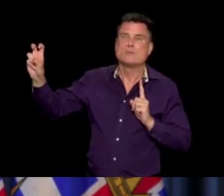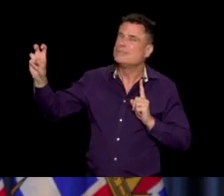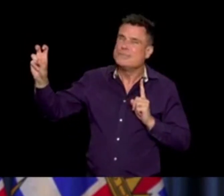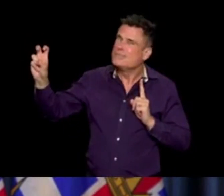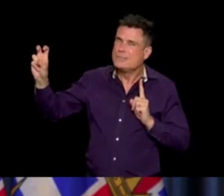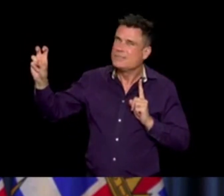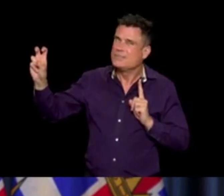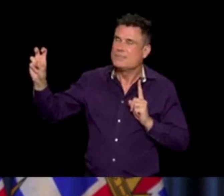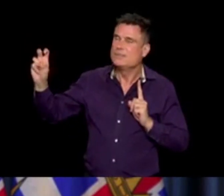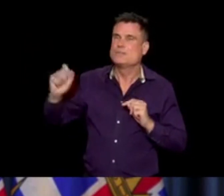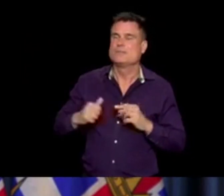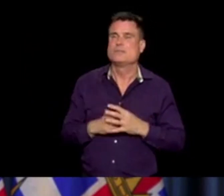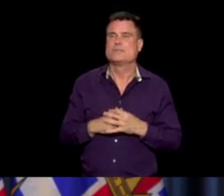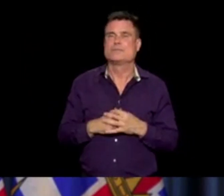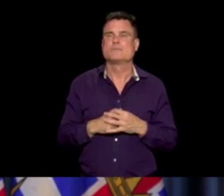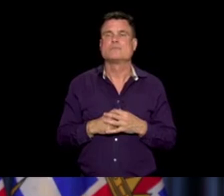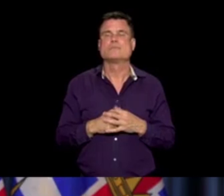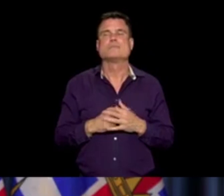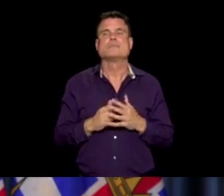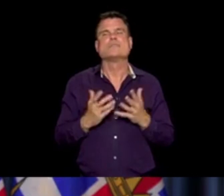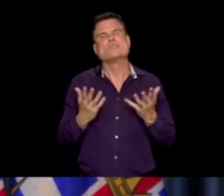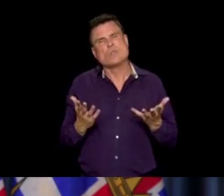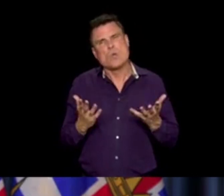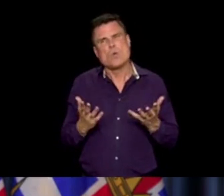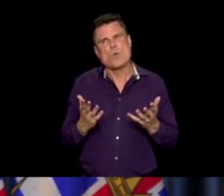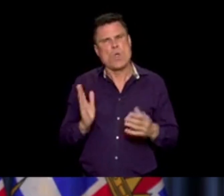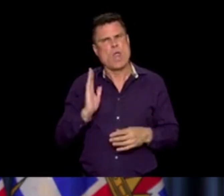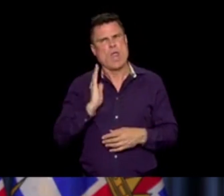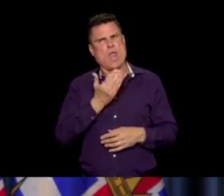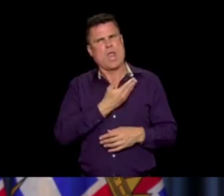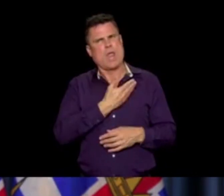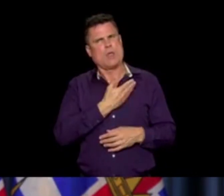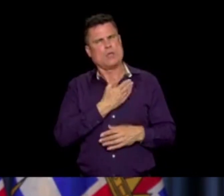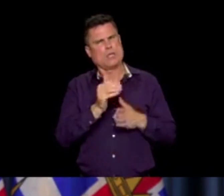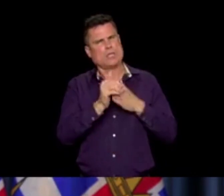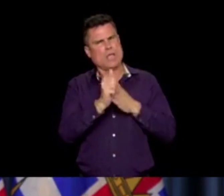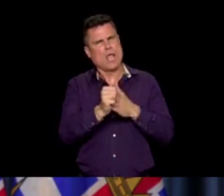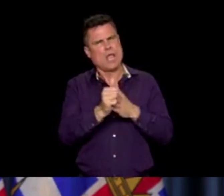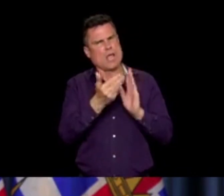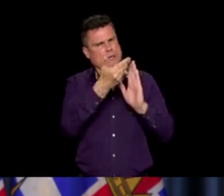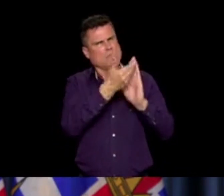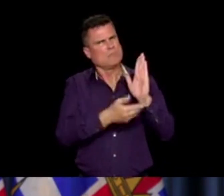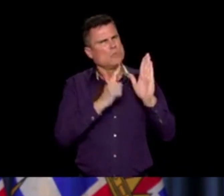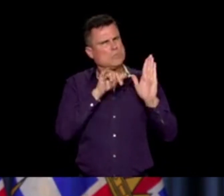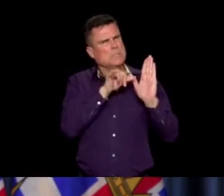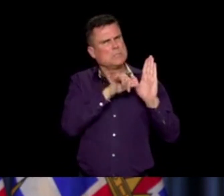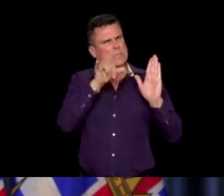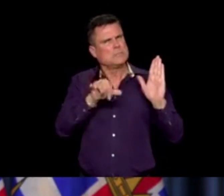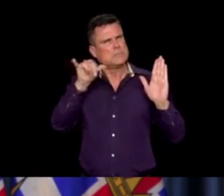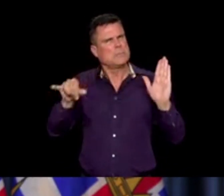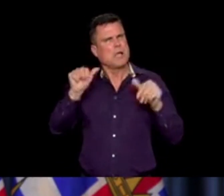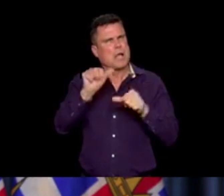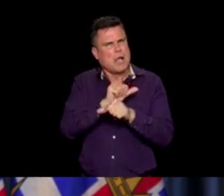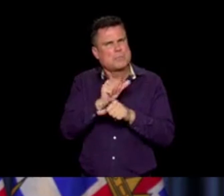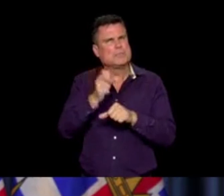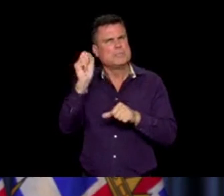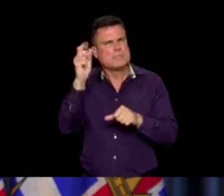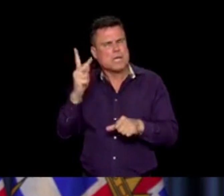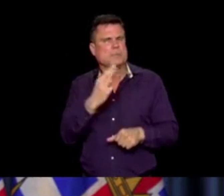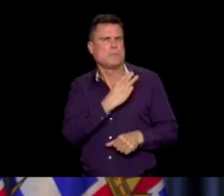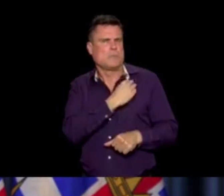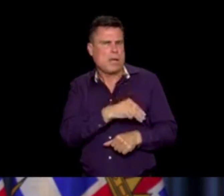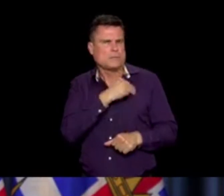potentially campsites in provincial parks. So I think it's a similar direction to the direction of other western provinces and I'm sure that